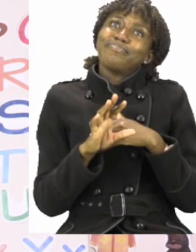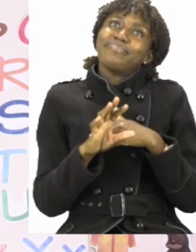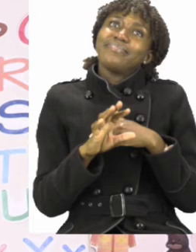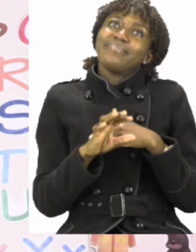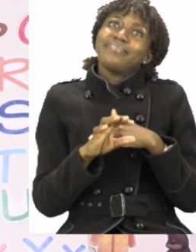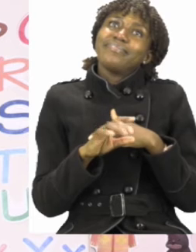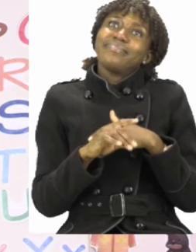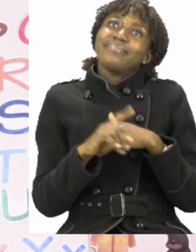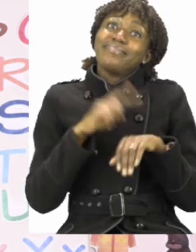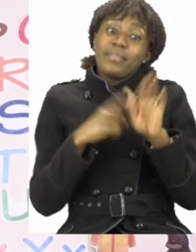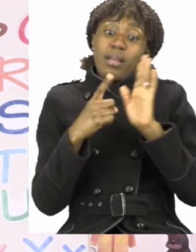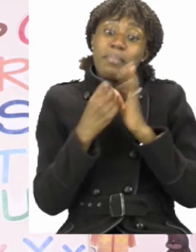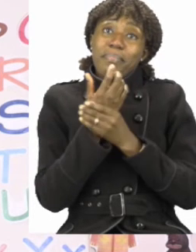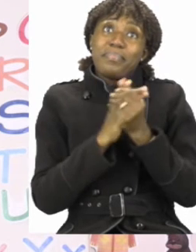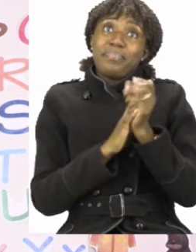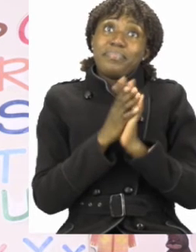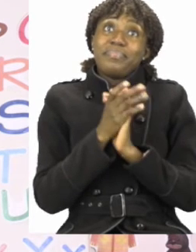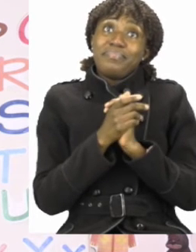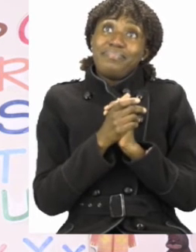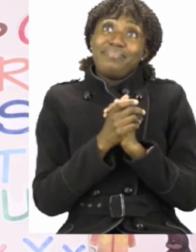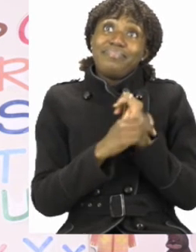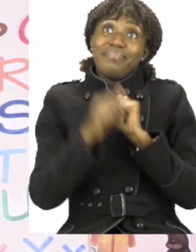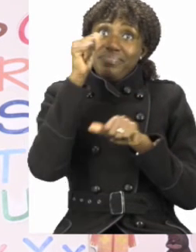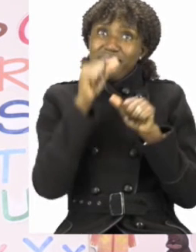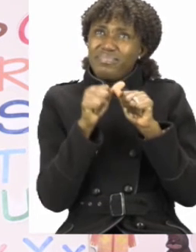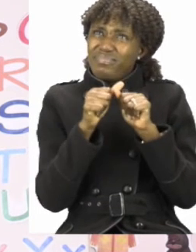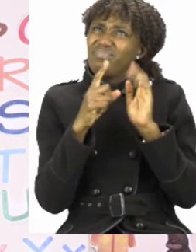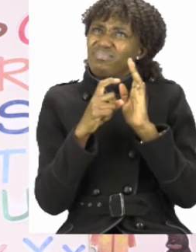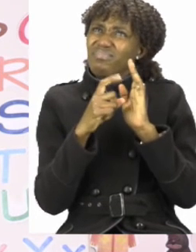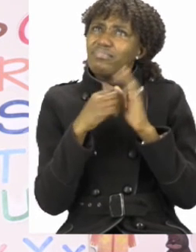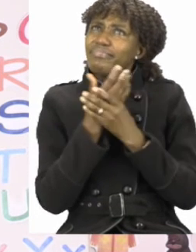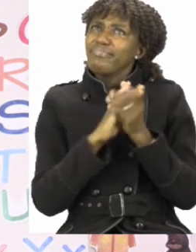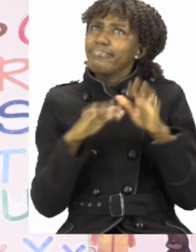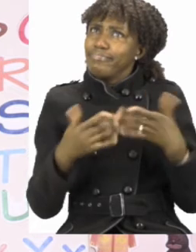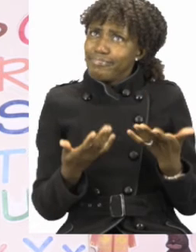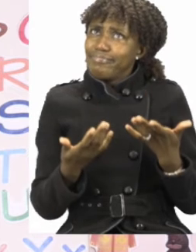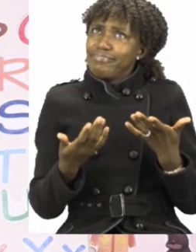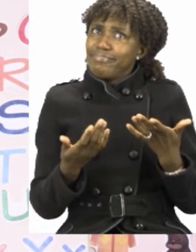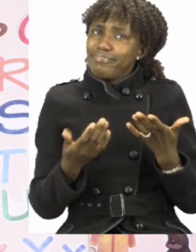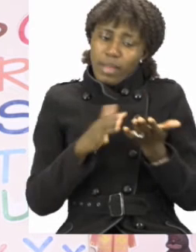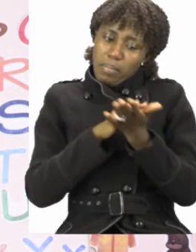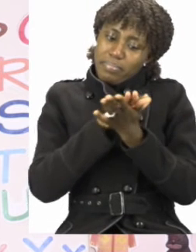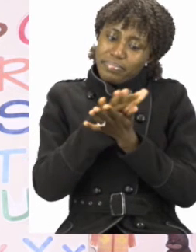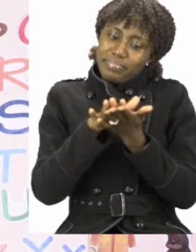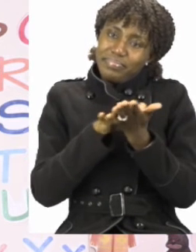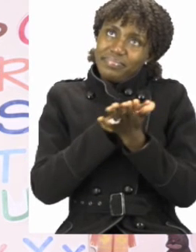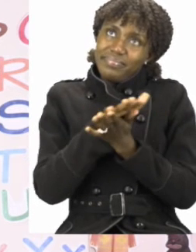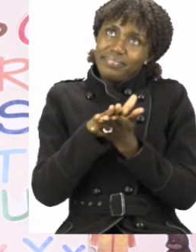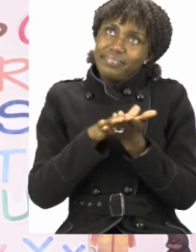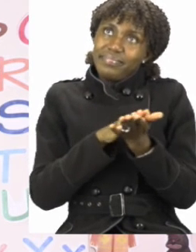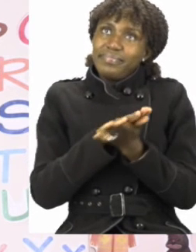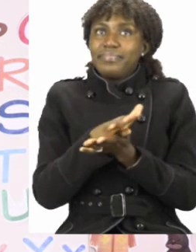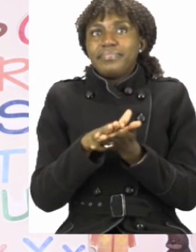it's time to sanitize. Remember, how do we sanitize? Well, we rub inside our